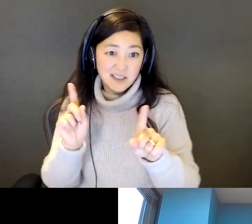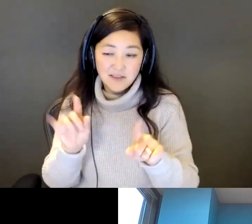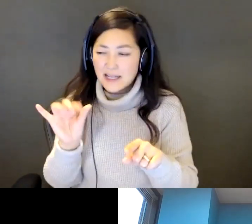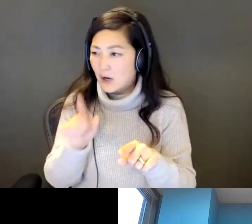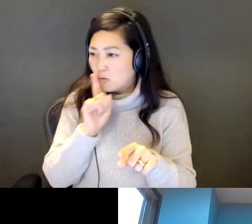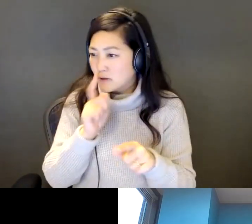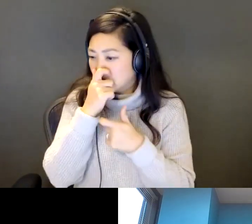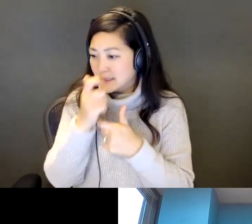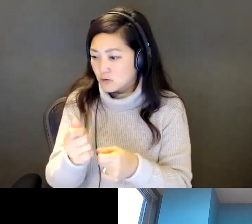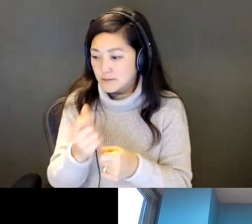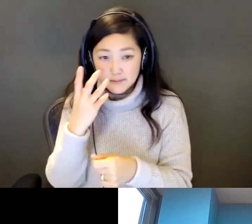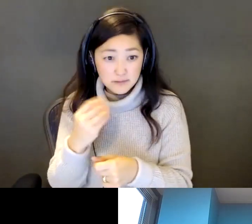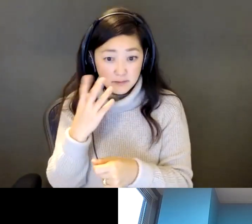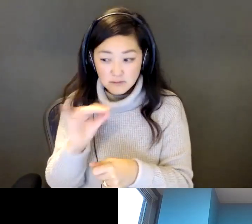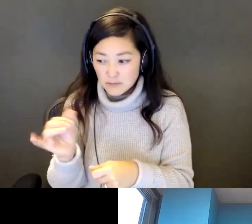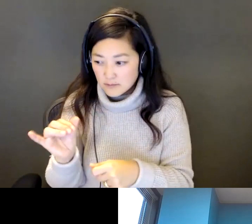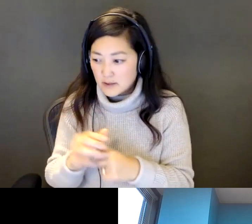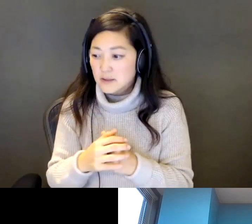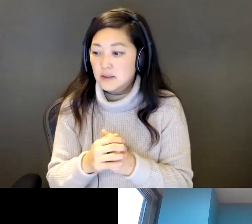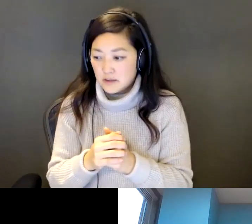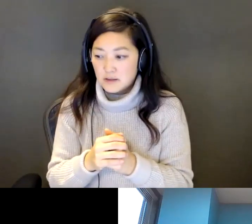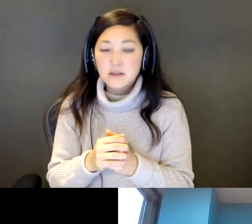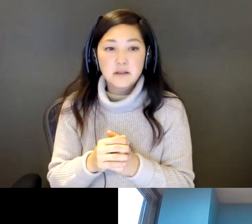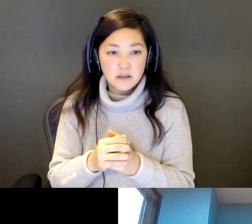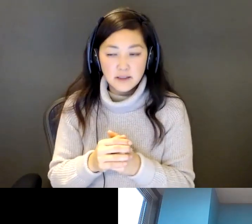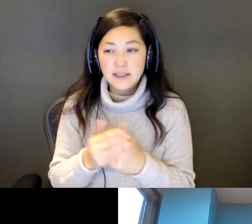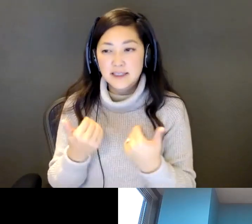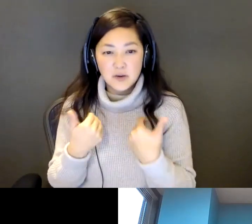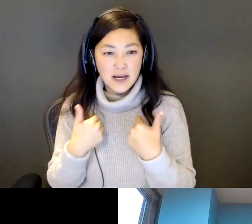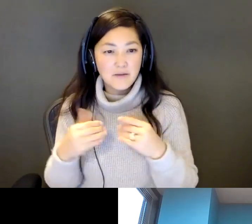really interesting experience as well to kind of have a bit more peer to peer mentoring.